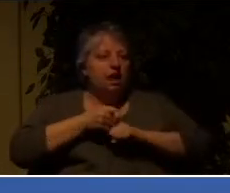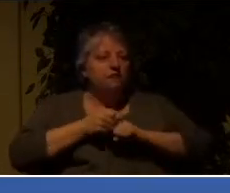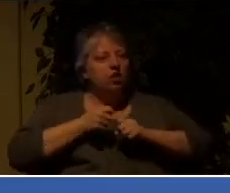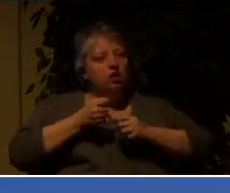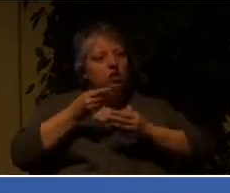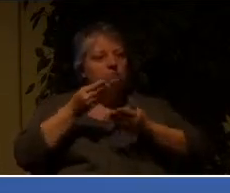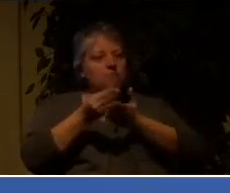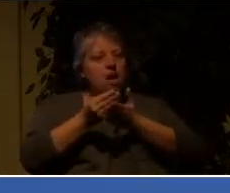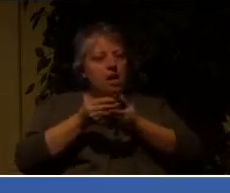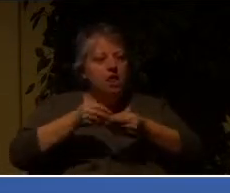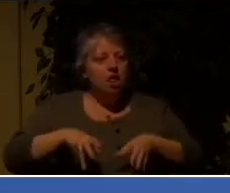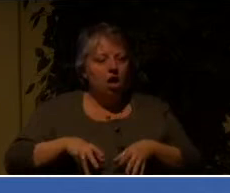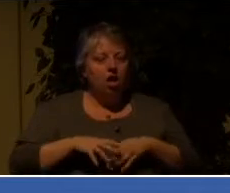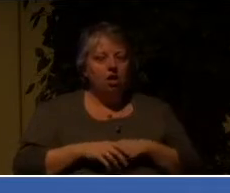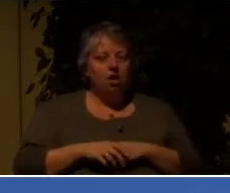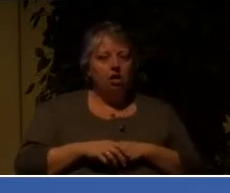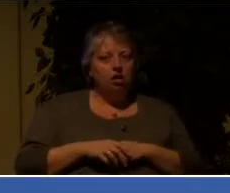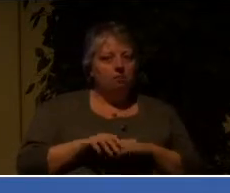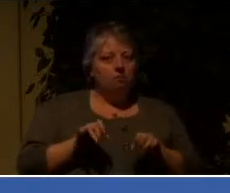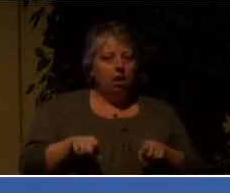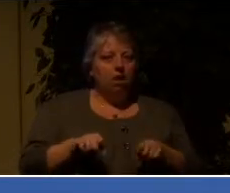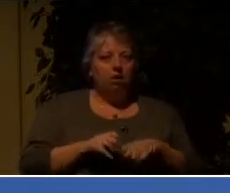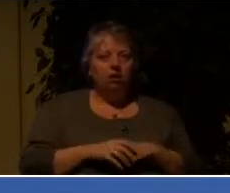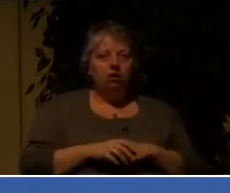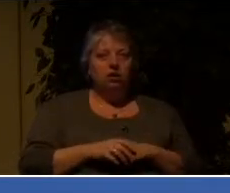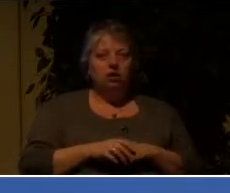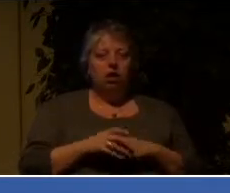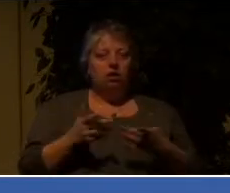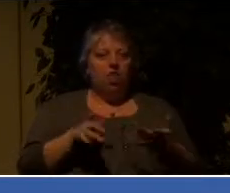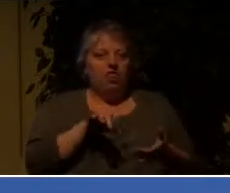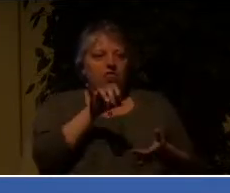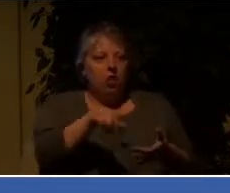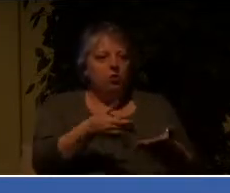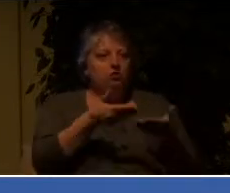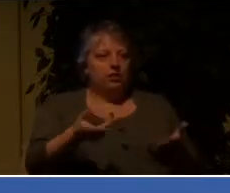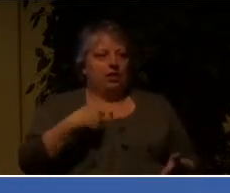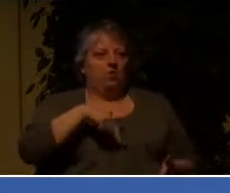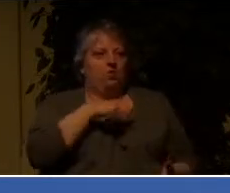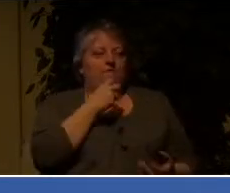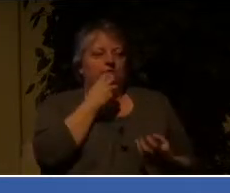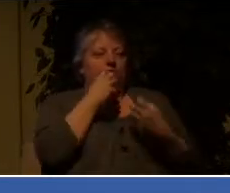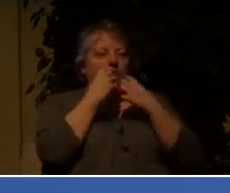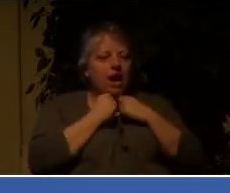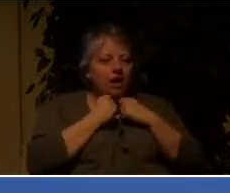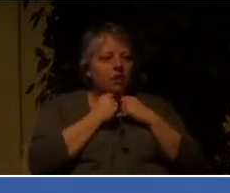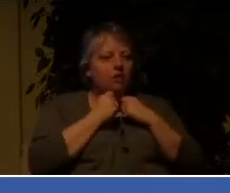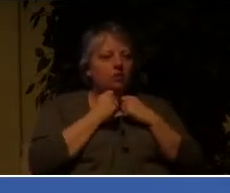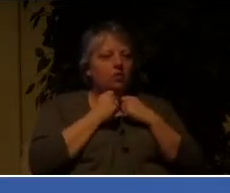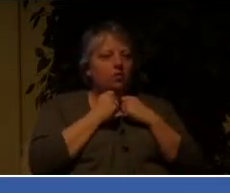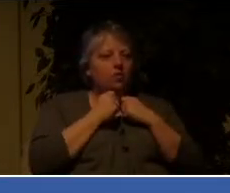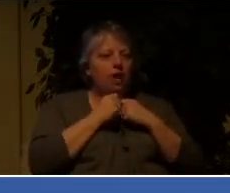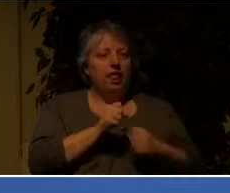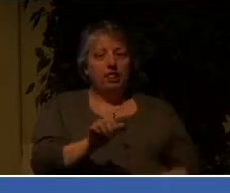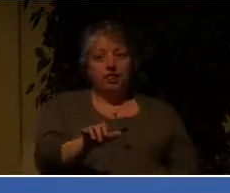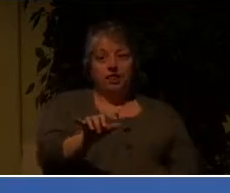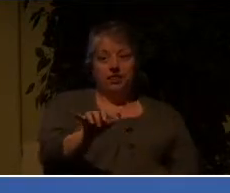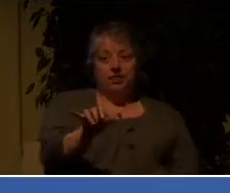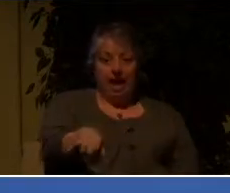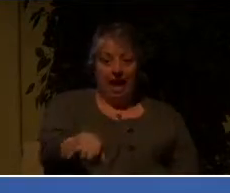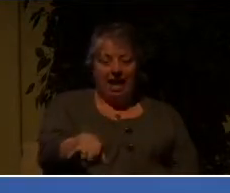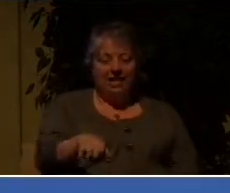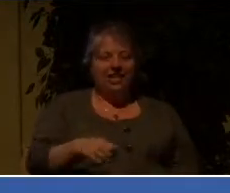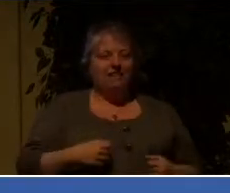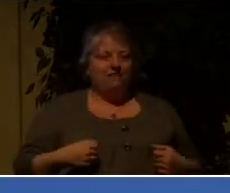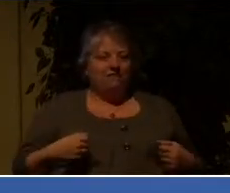reputation-wise. Isn't that true? I mean, those are things we value. That is